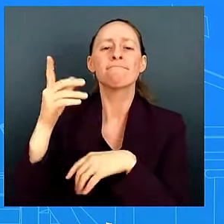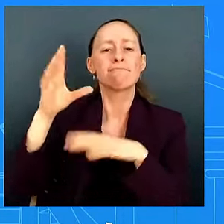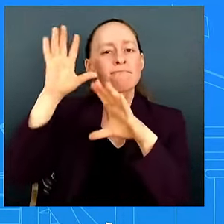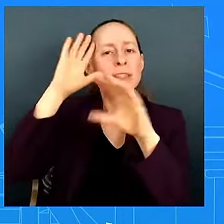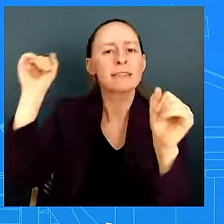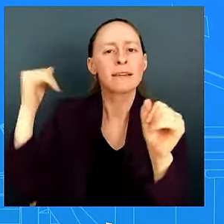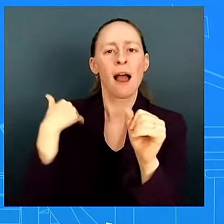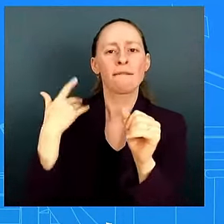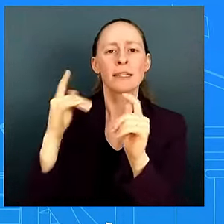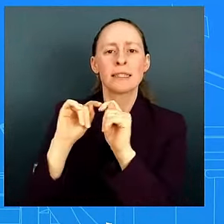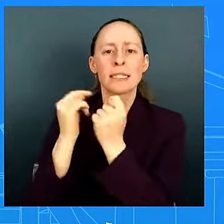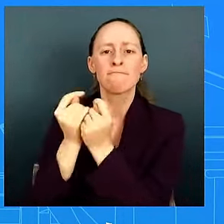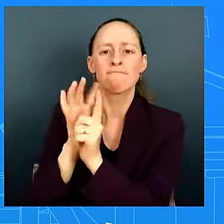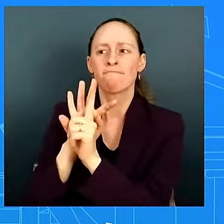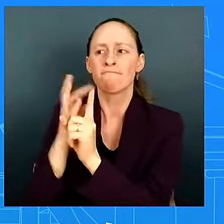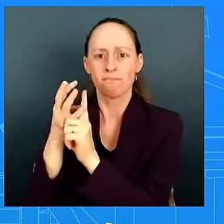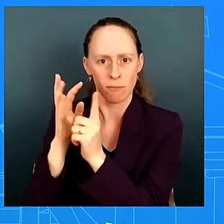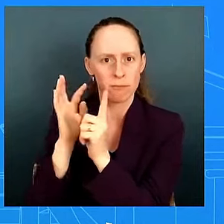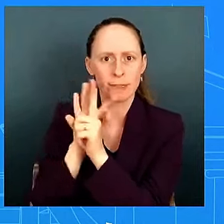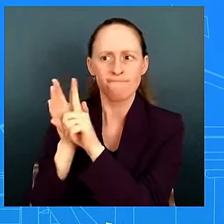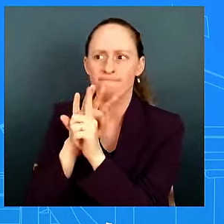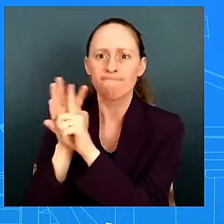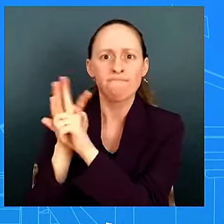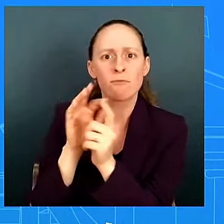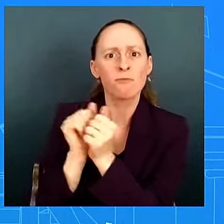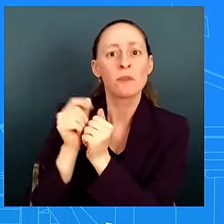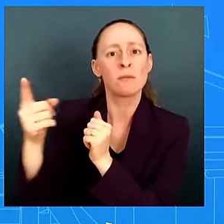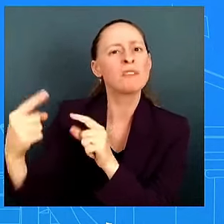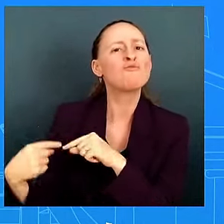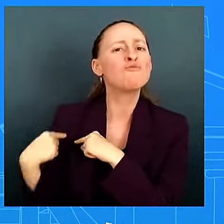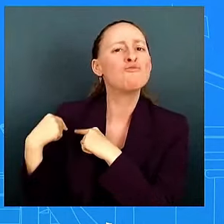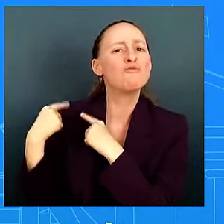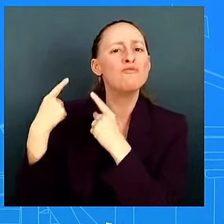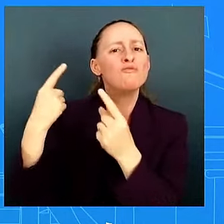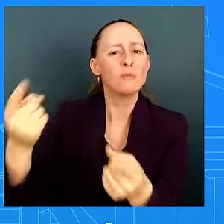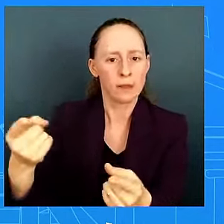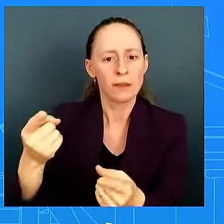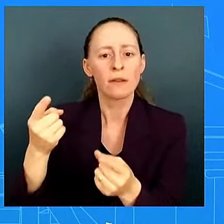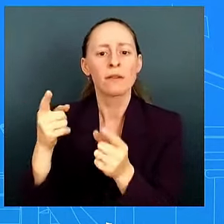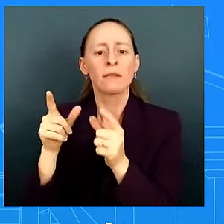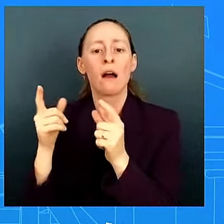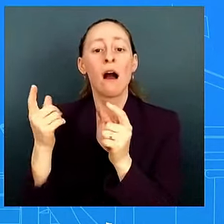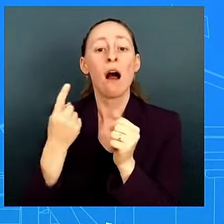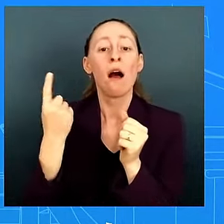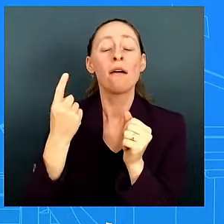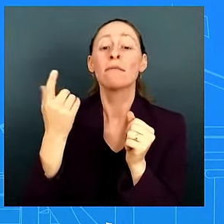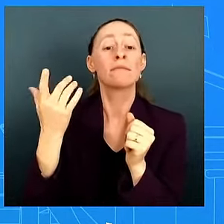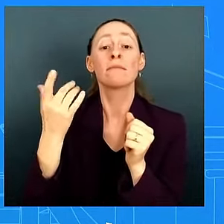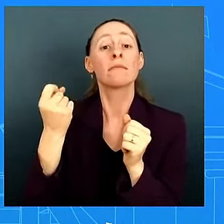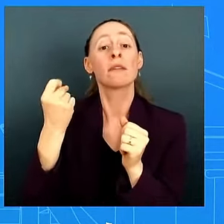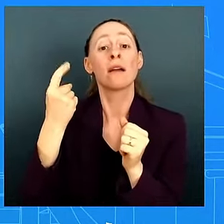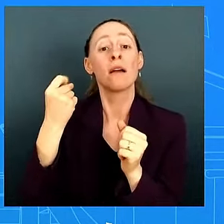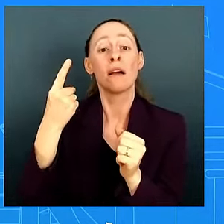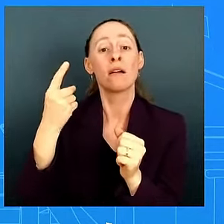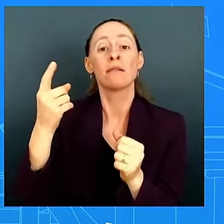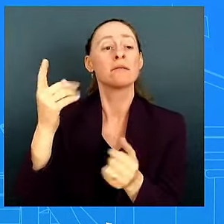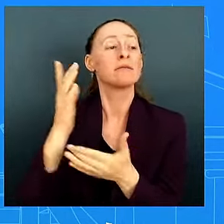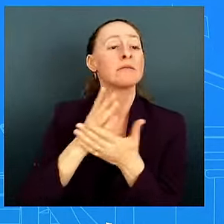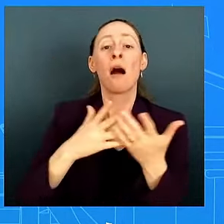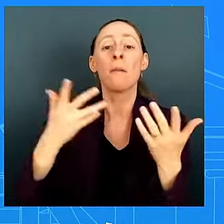president from the impromptu moments that we would see that we've seen in previous administrations whether it's press conferences or interviews or um